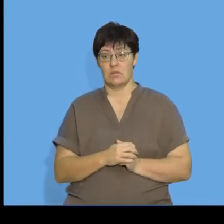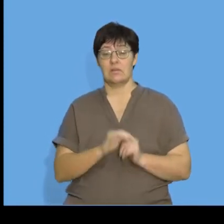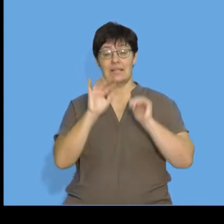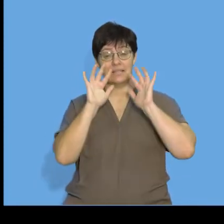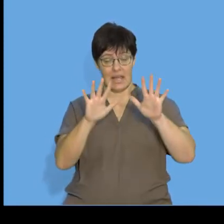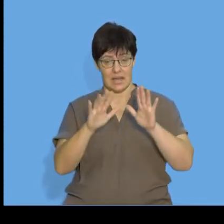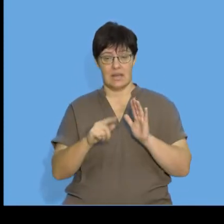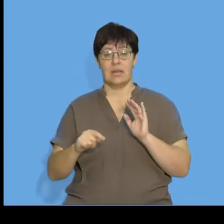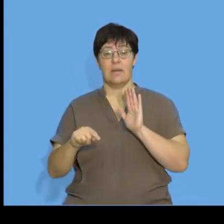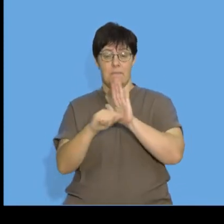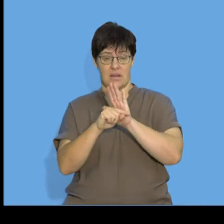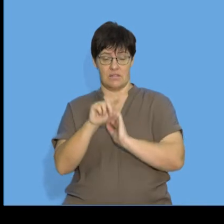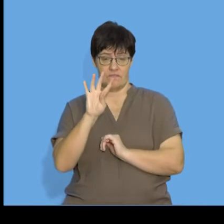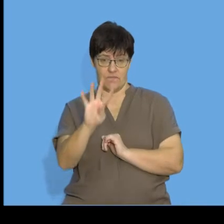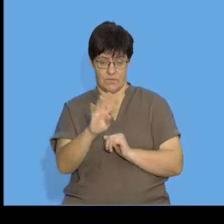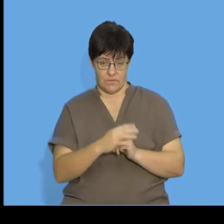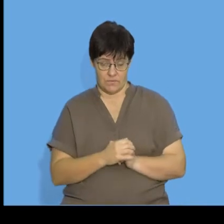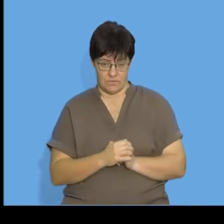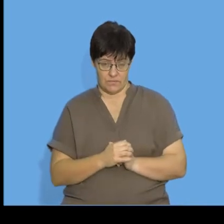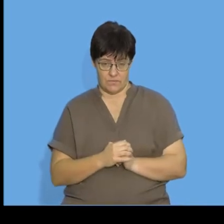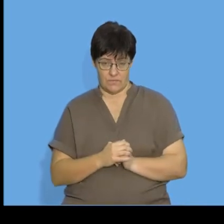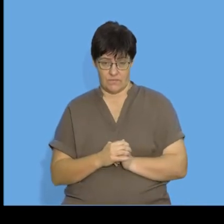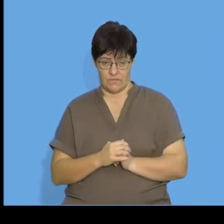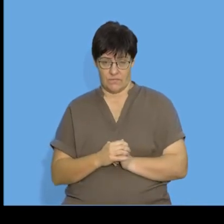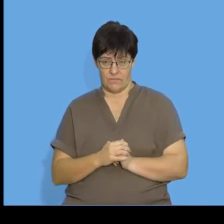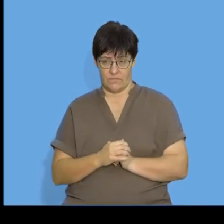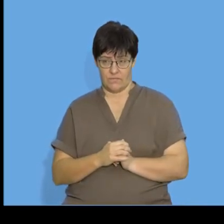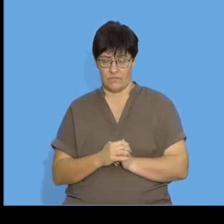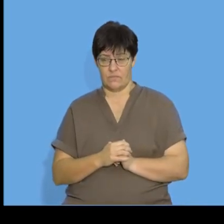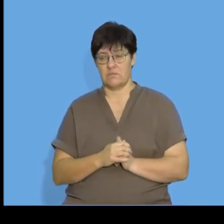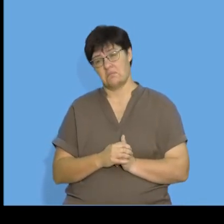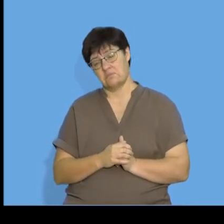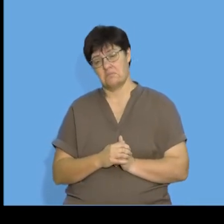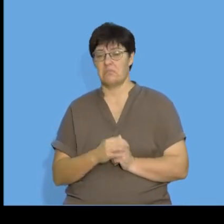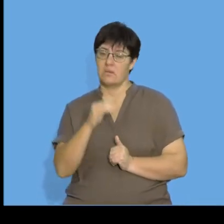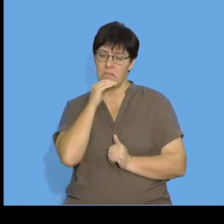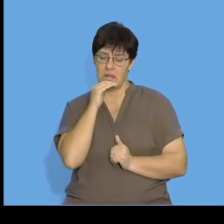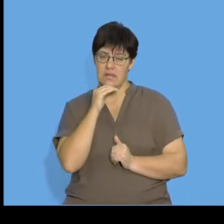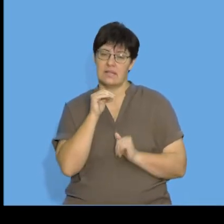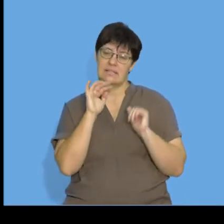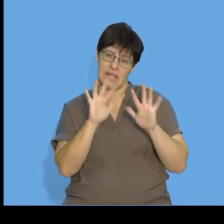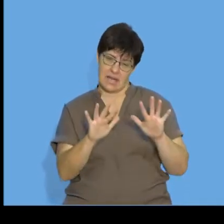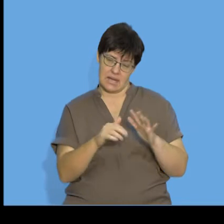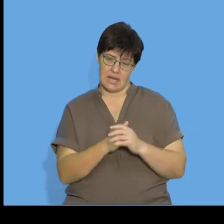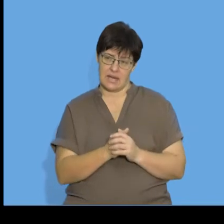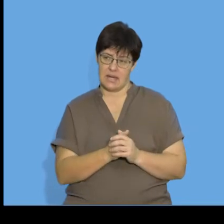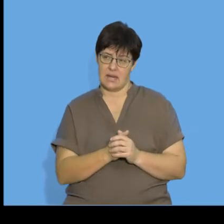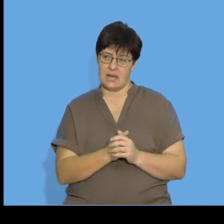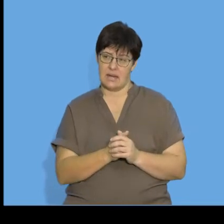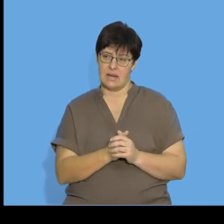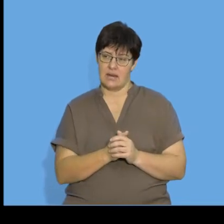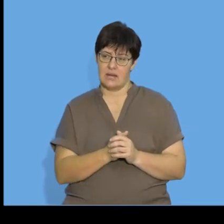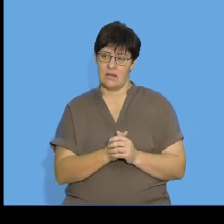to 10 minus 4. So, essentially, this was 10 with